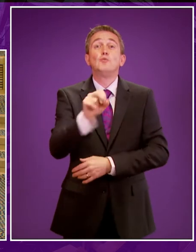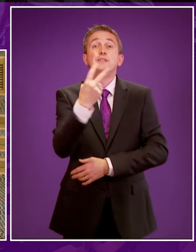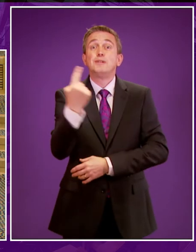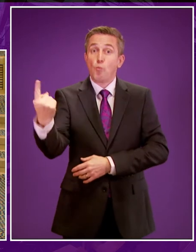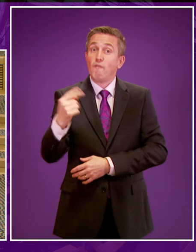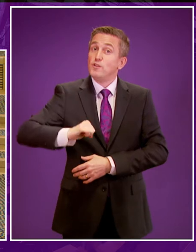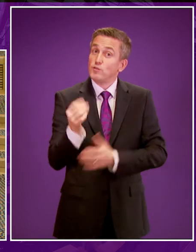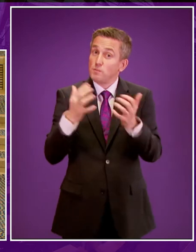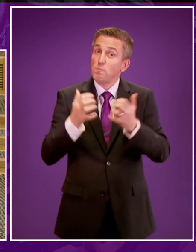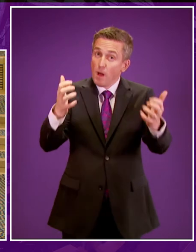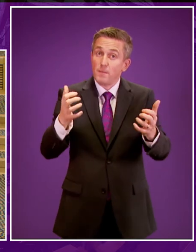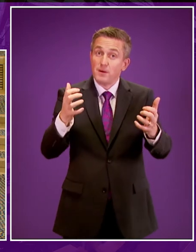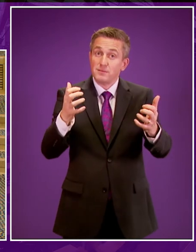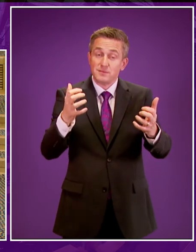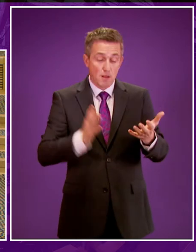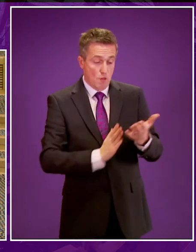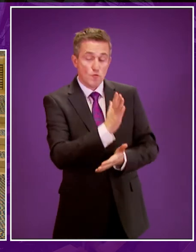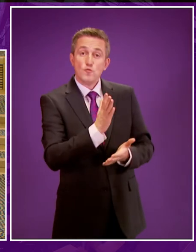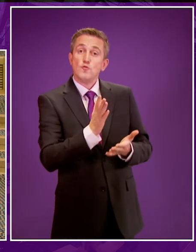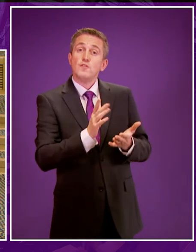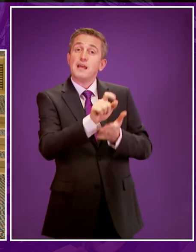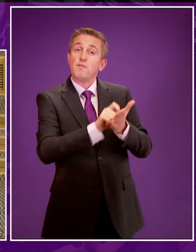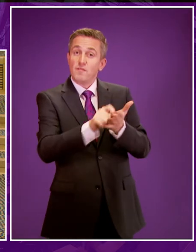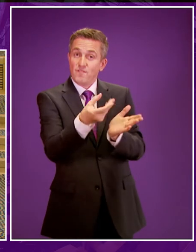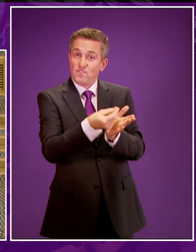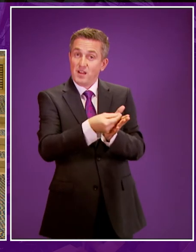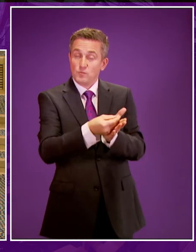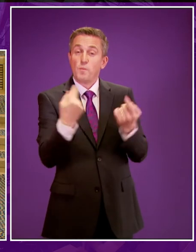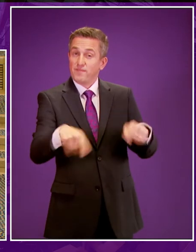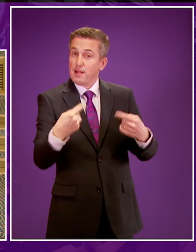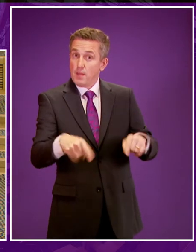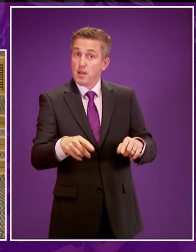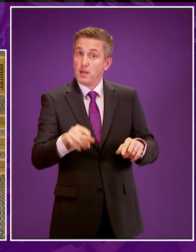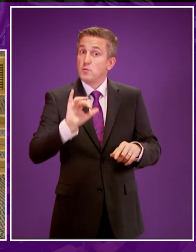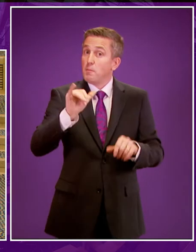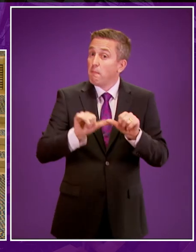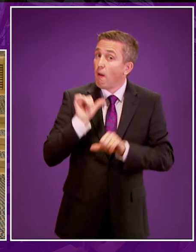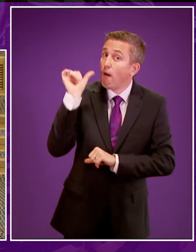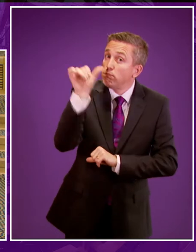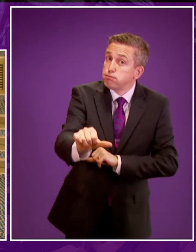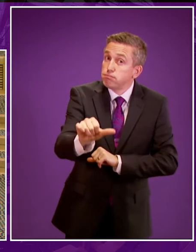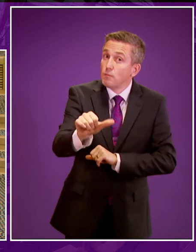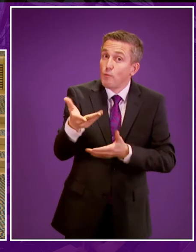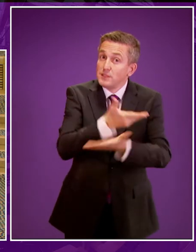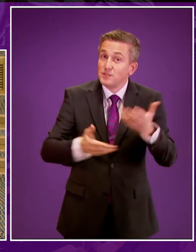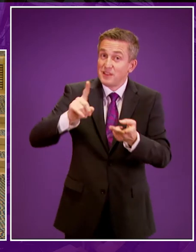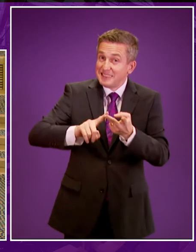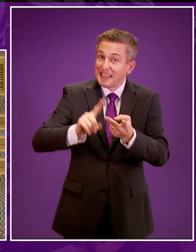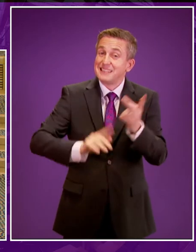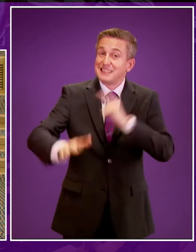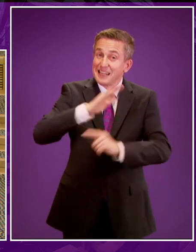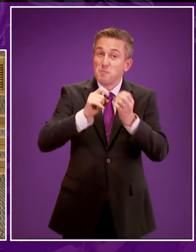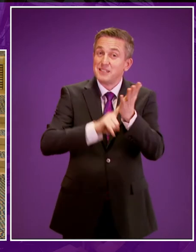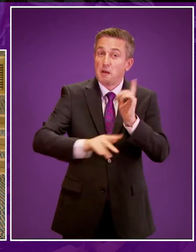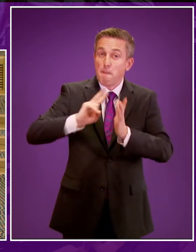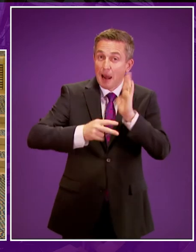through our new Access to Elected Office Fund. So perhaps, by the time we are discussing Scotland's second BSL national plan